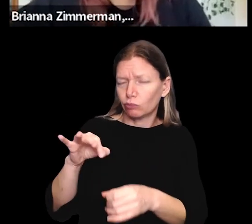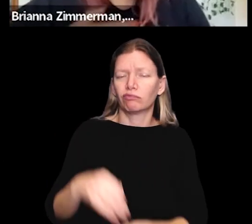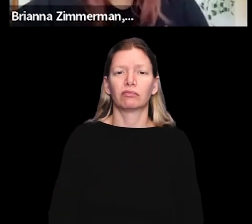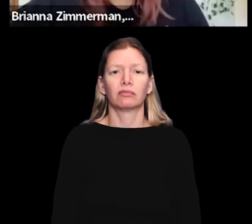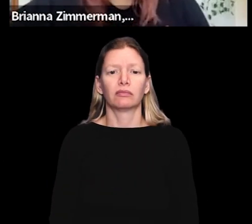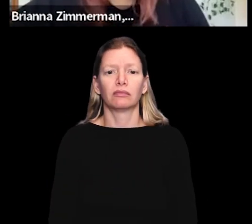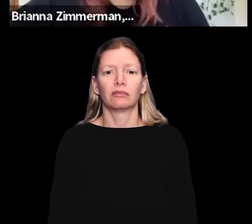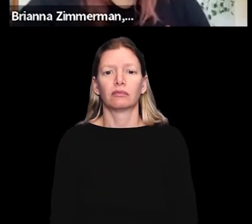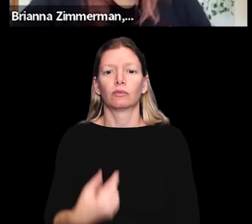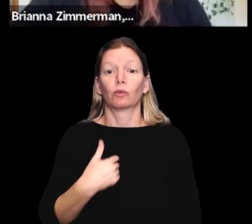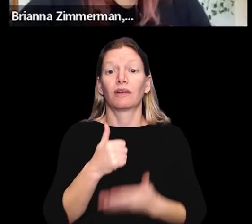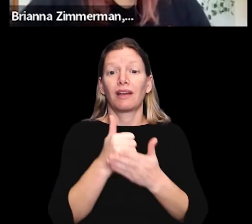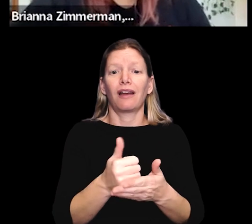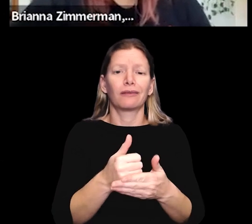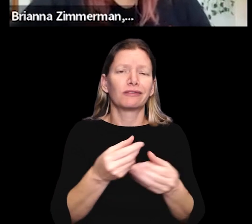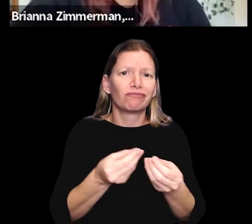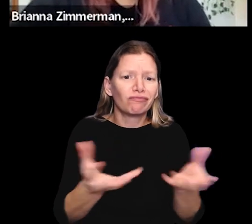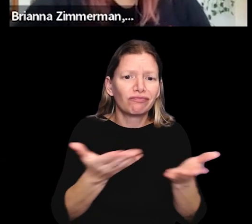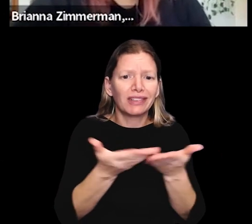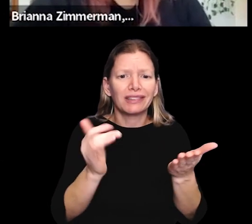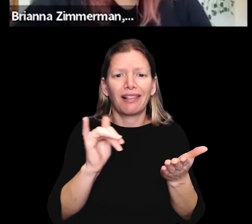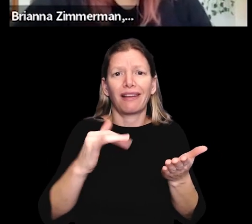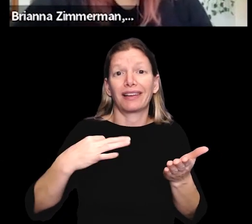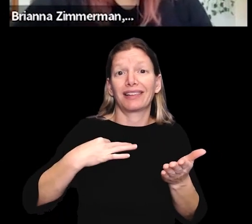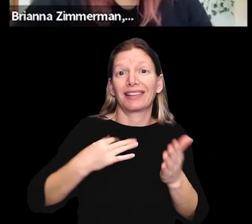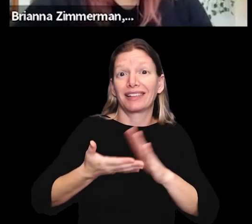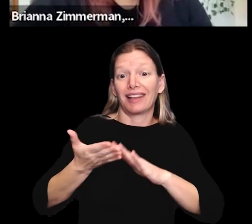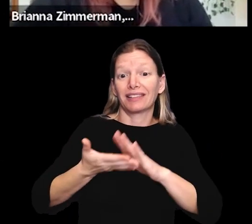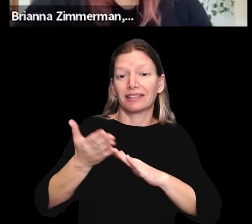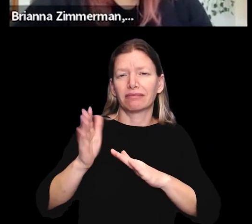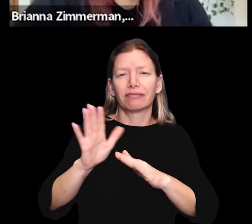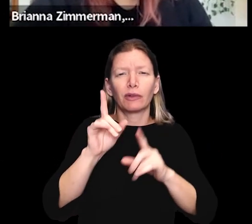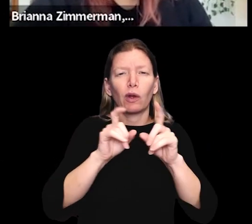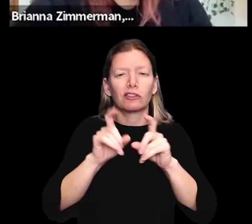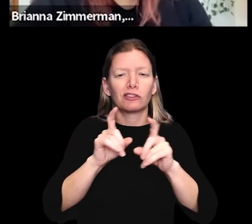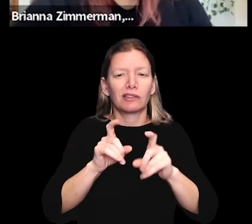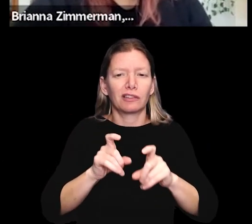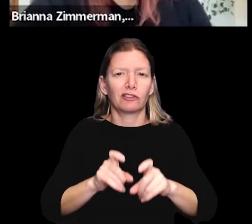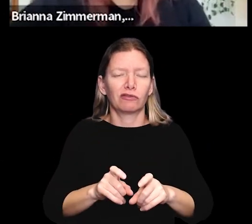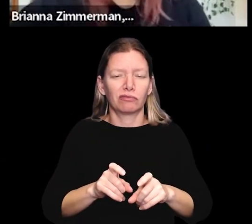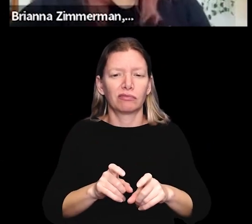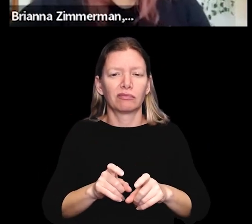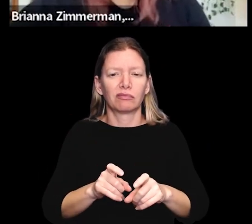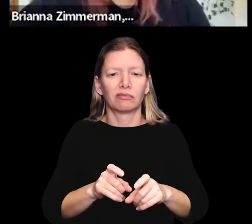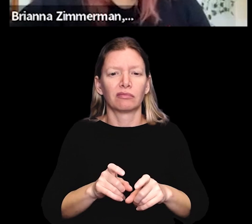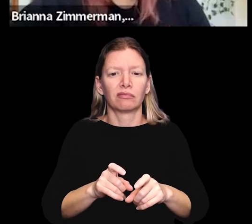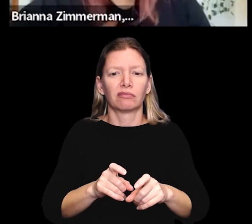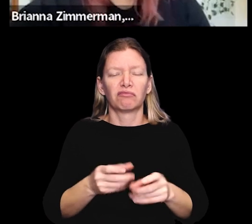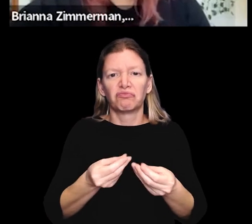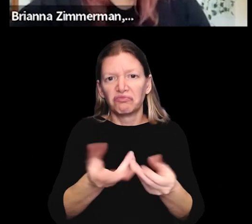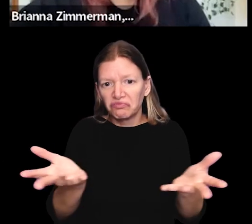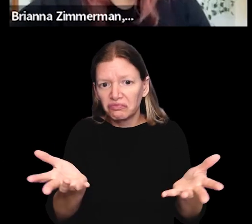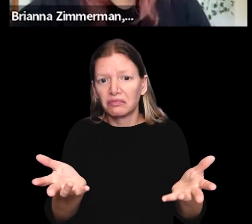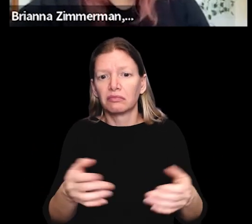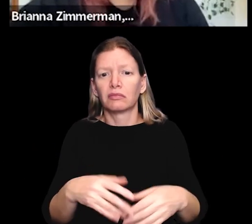and have a plan to vote. We help by also distributing sort of things like